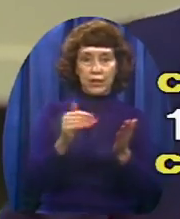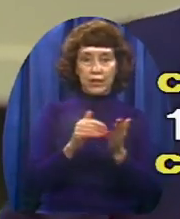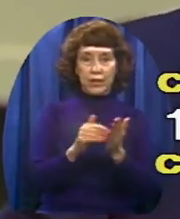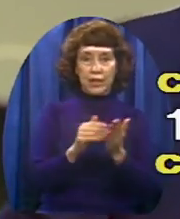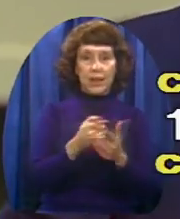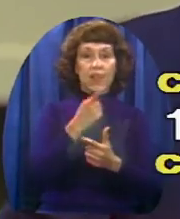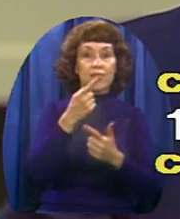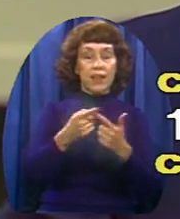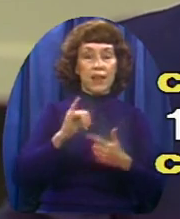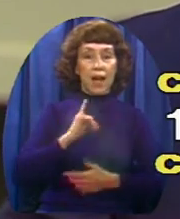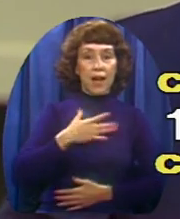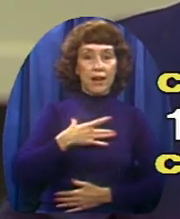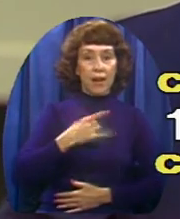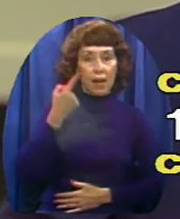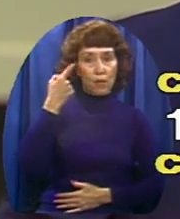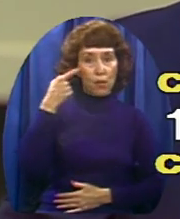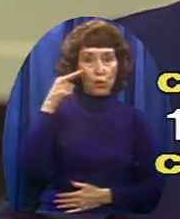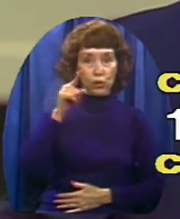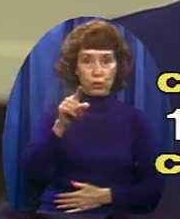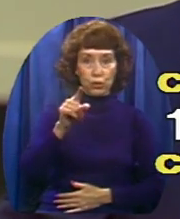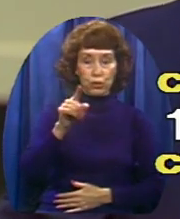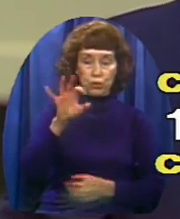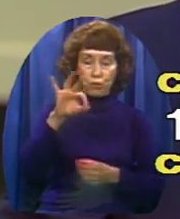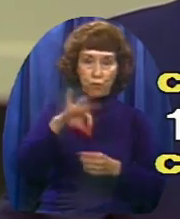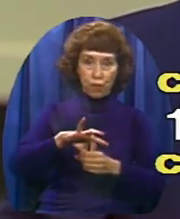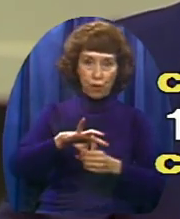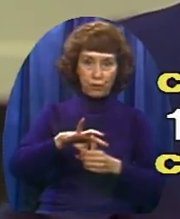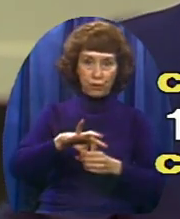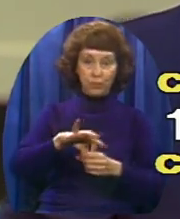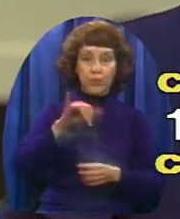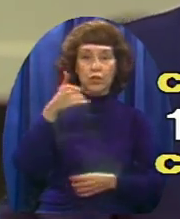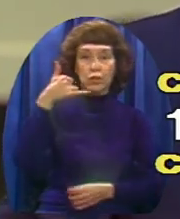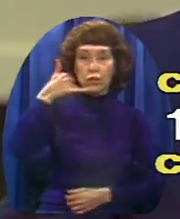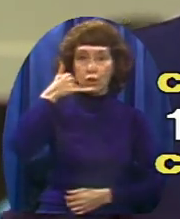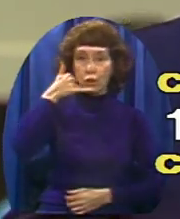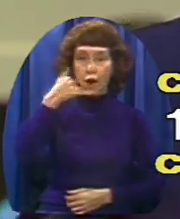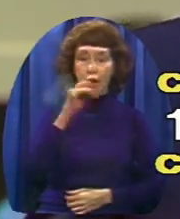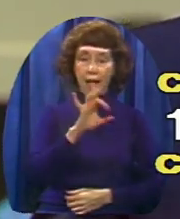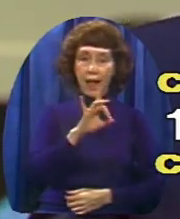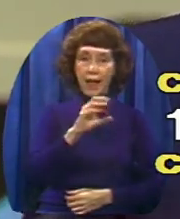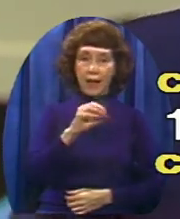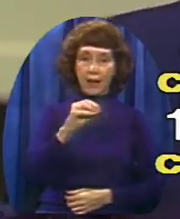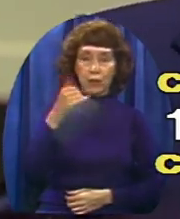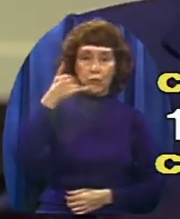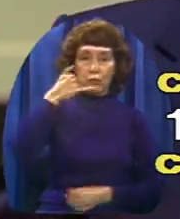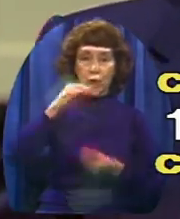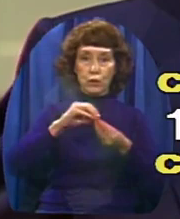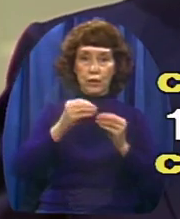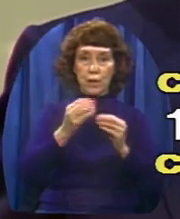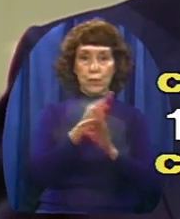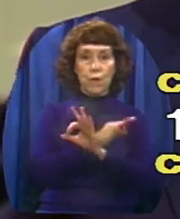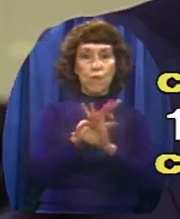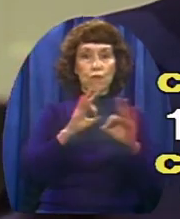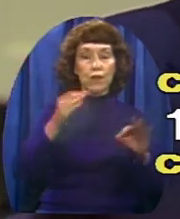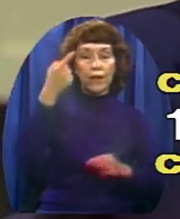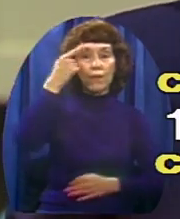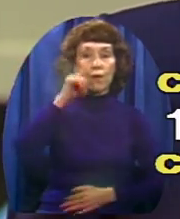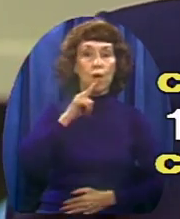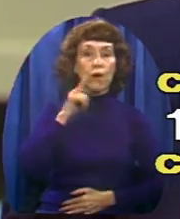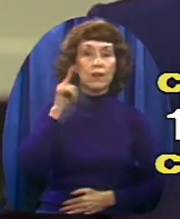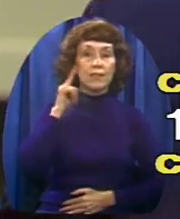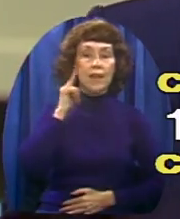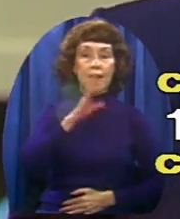your convictions by calling our toll-free number. That toll-free number works throughout the continental United States, including